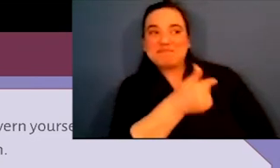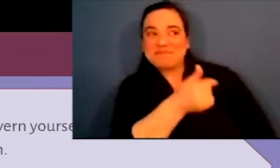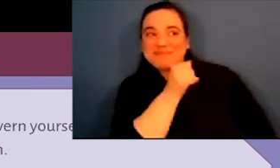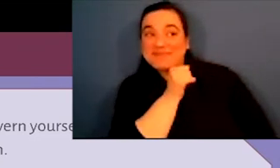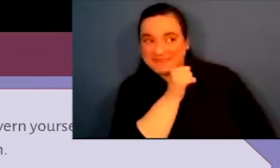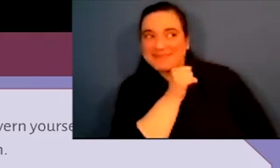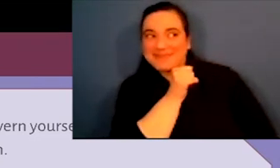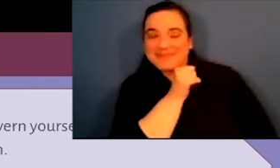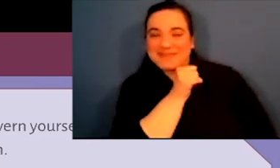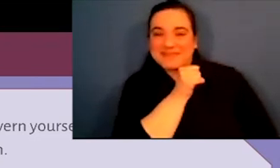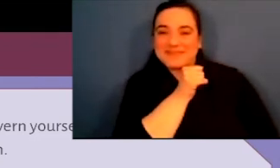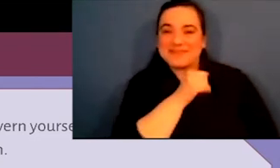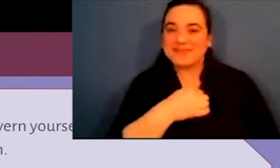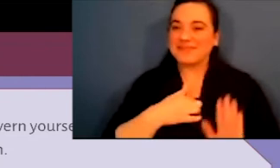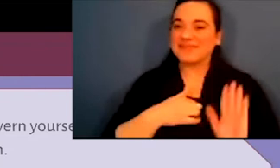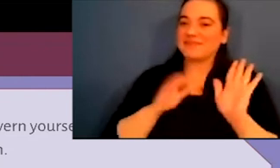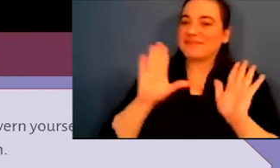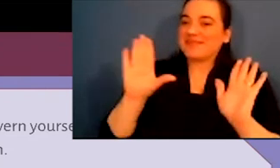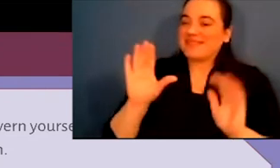Sai, back to you.